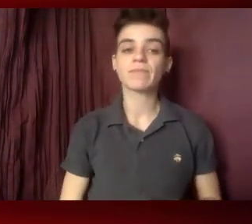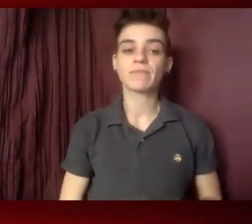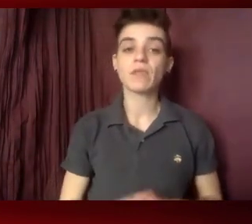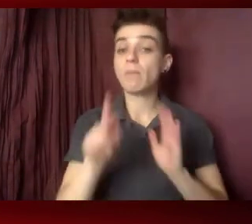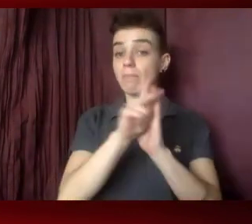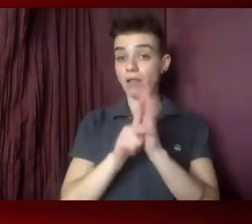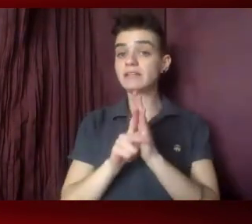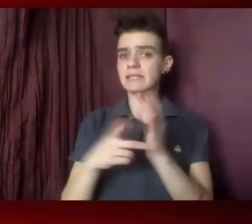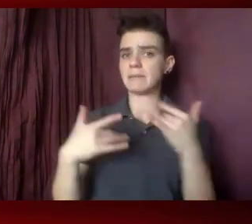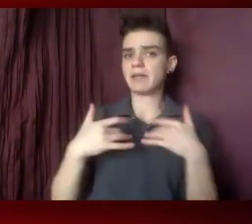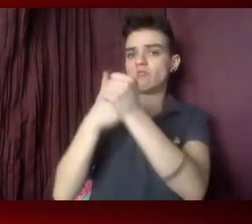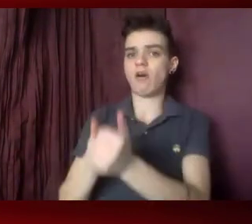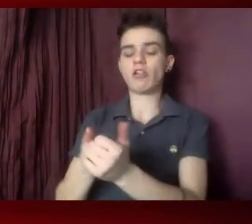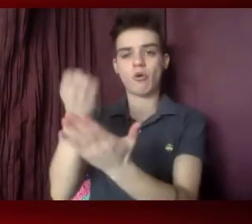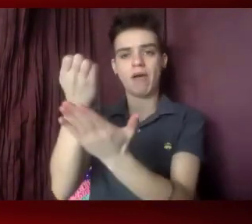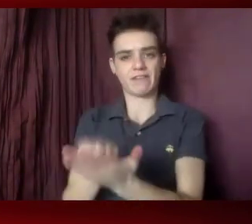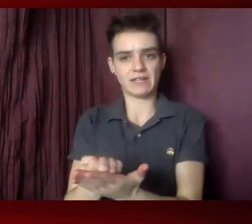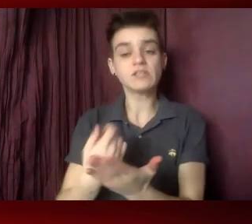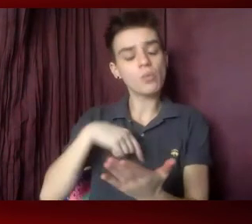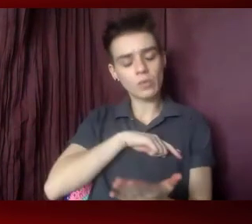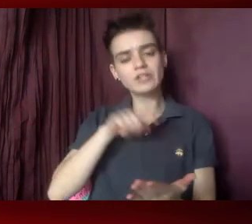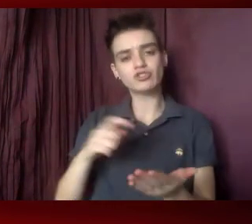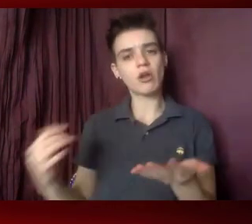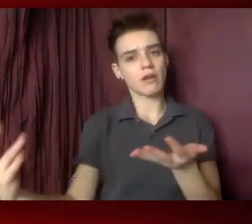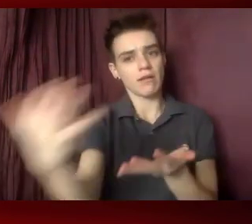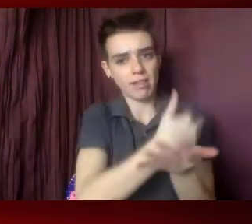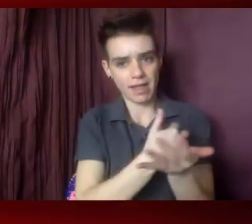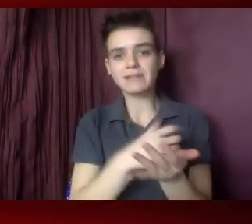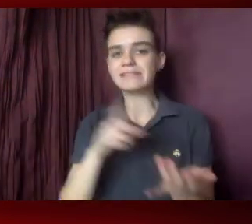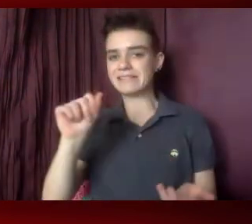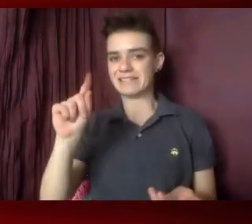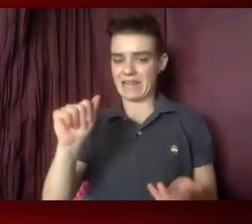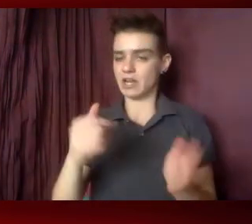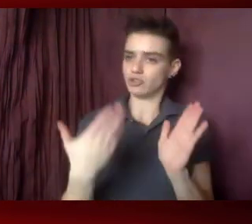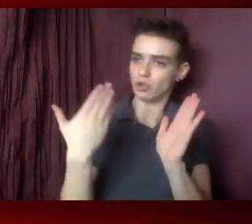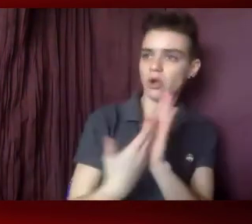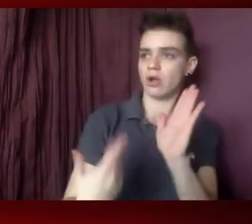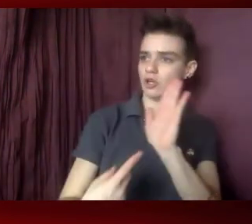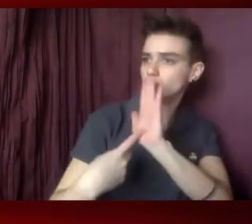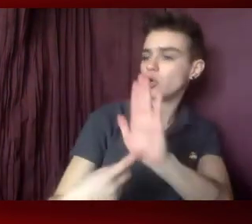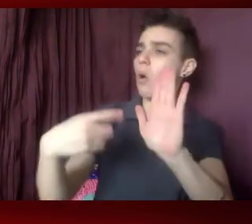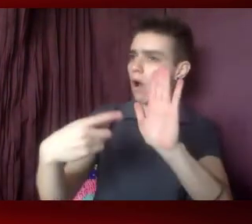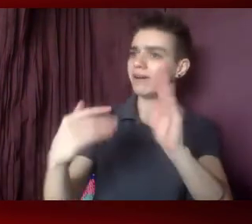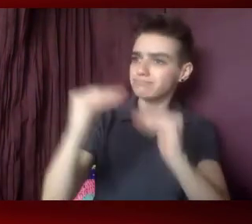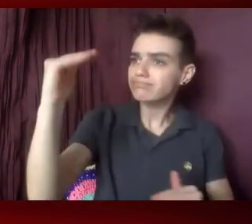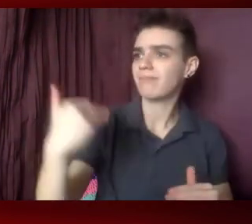collecting data in a way that can call out disparities where disparities exist.